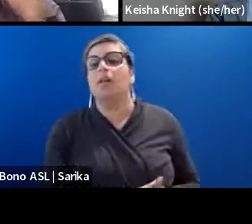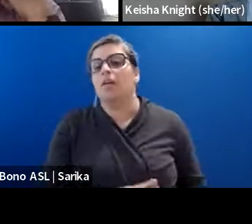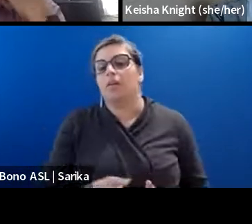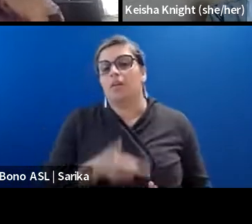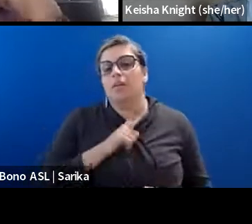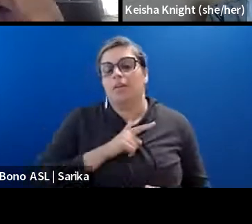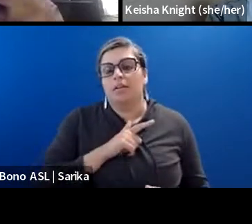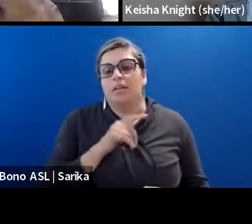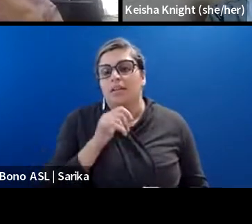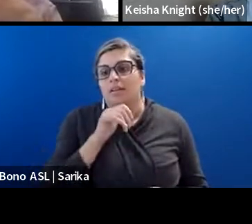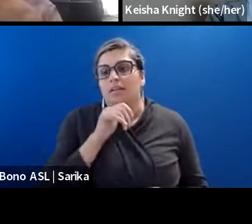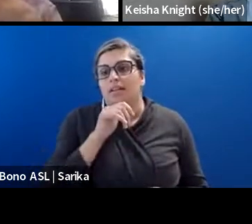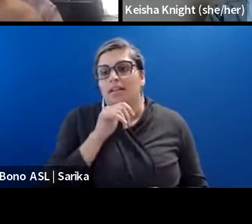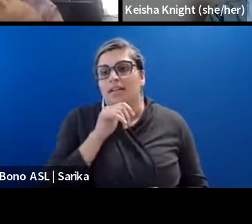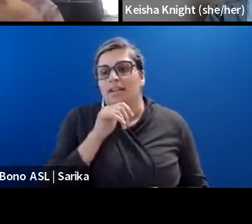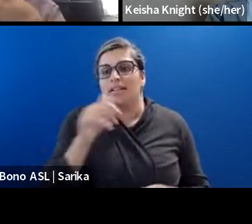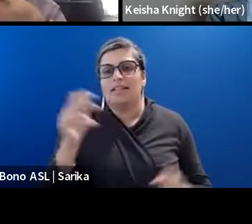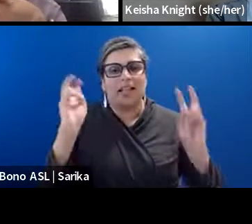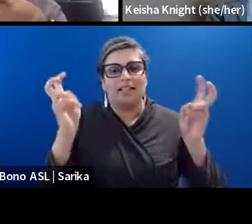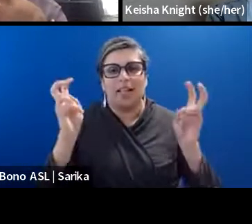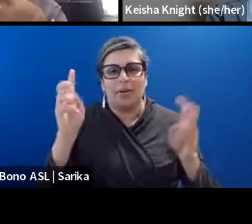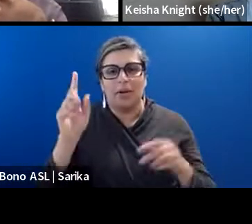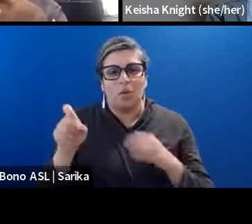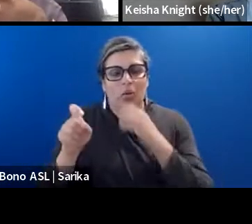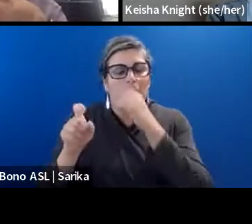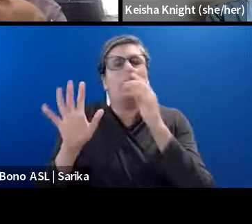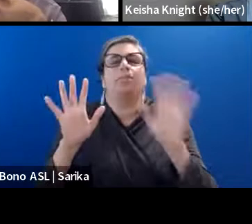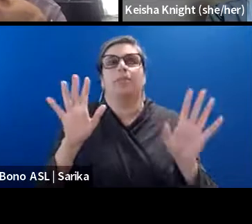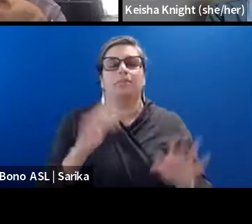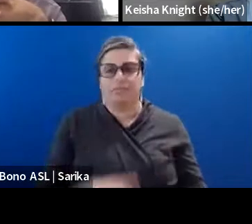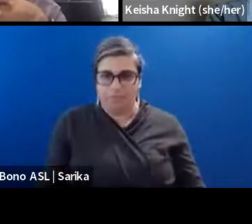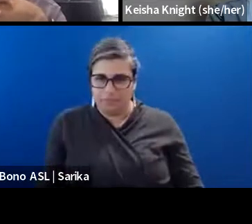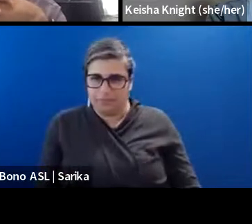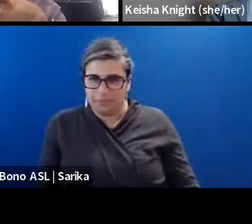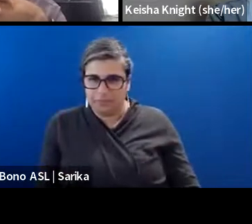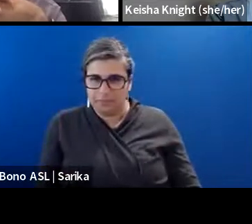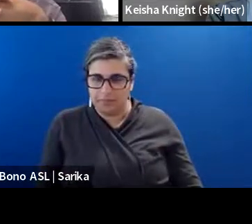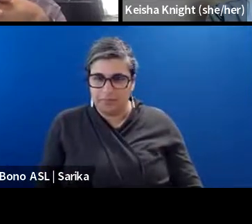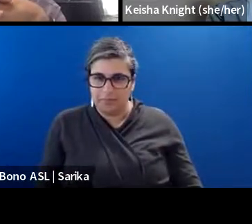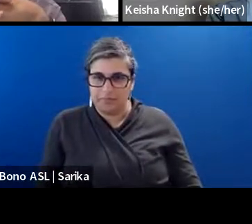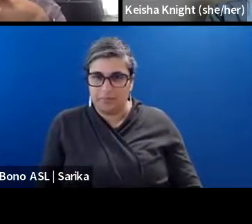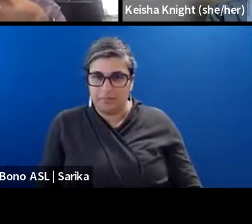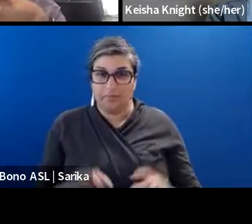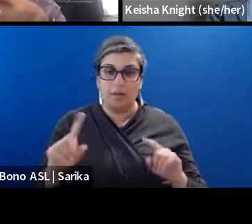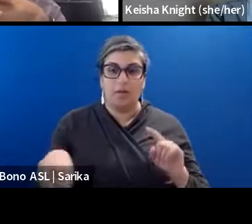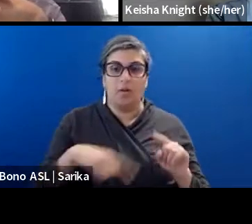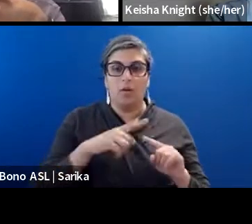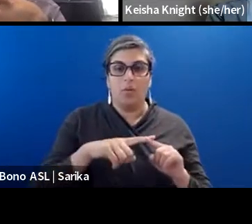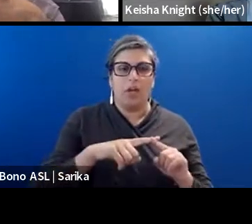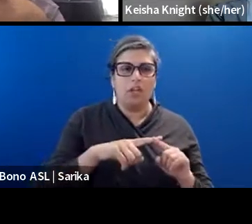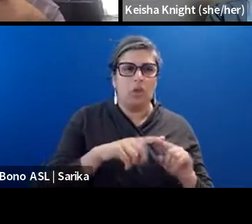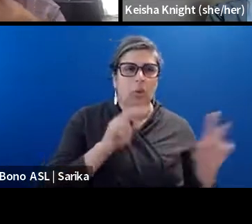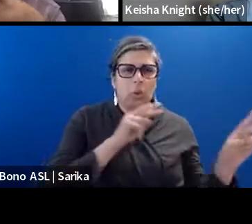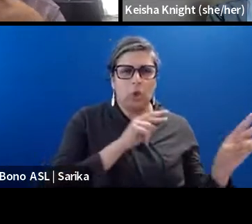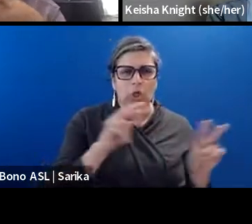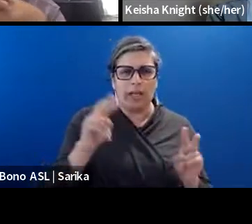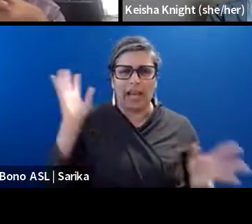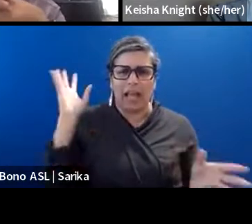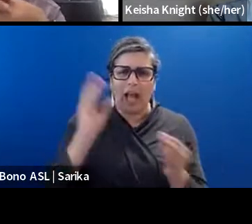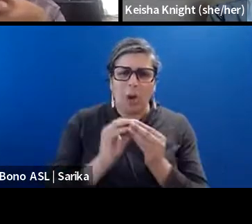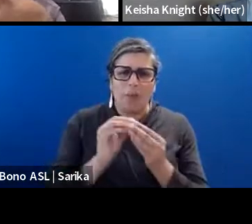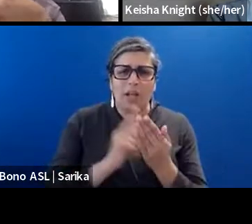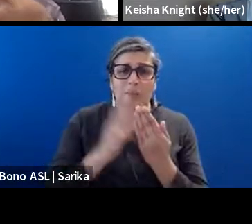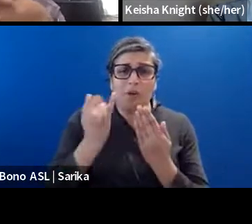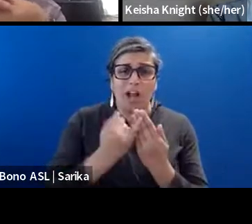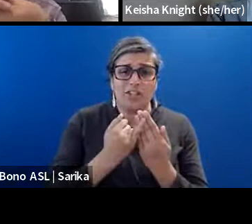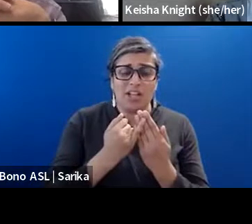it's really not a subjective question. When you look at the amount of projects coming into any given state, I think objectively,